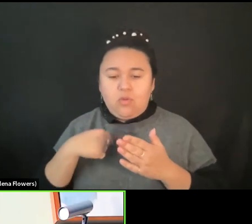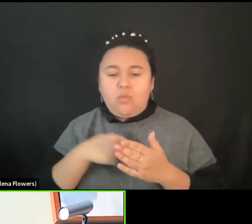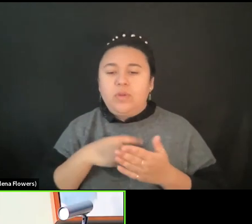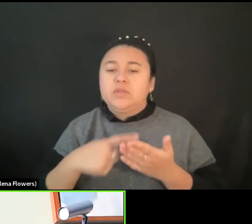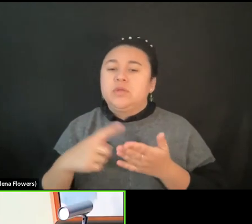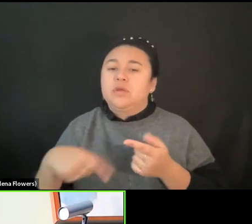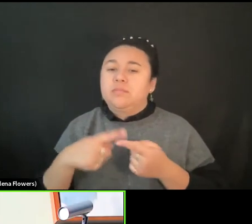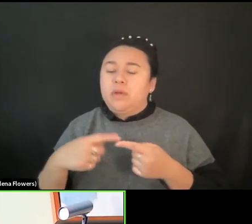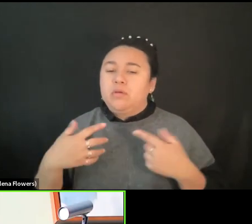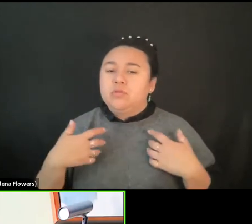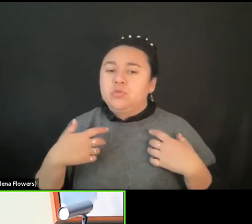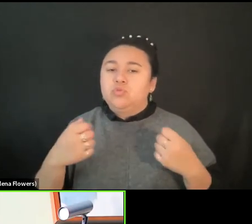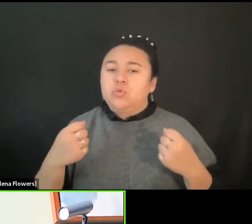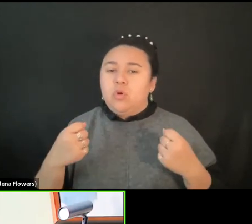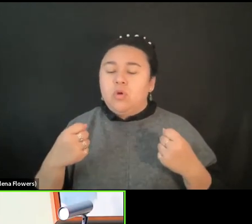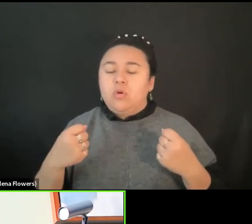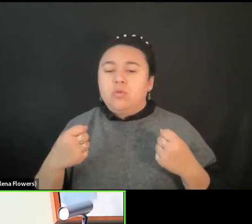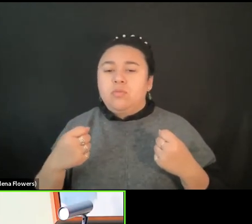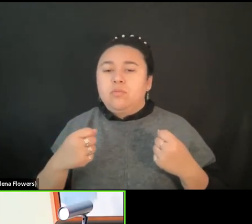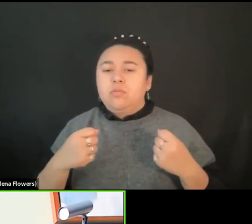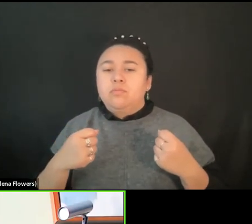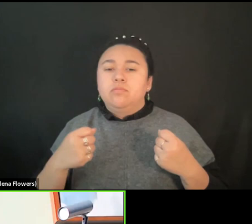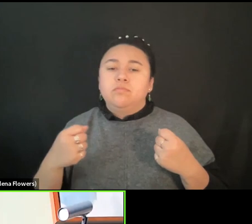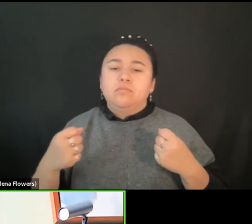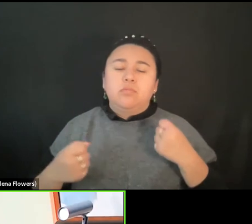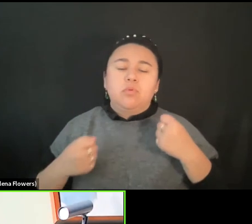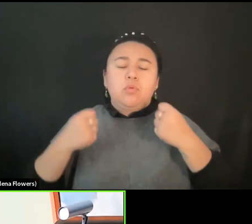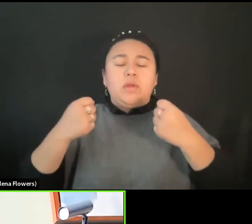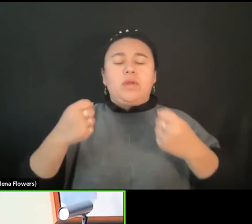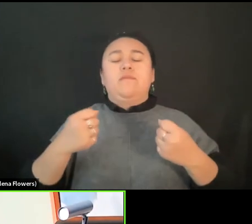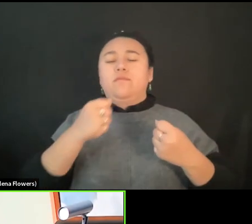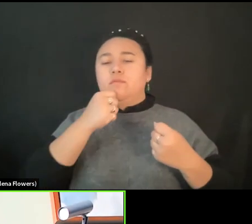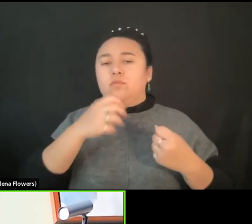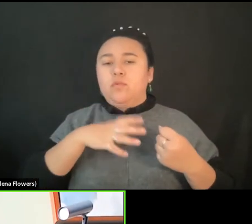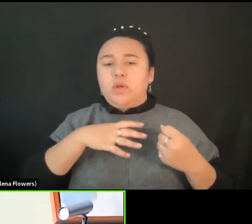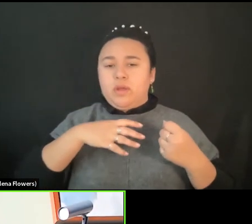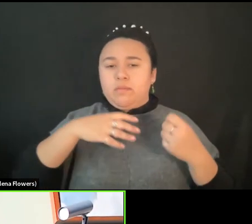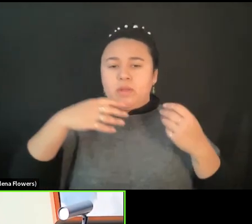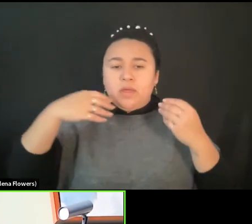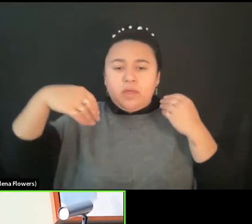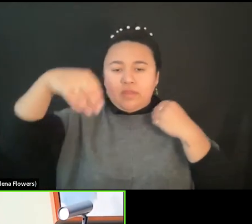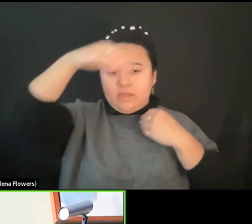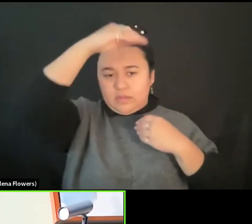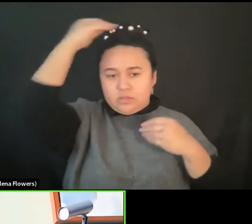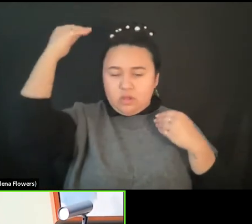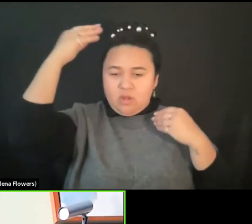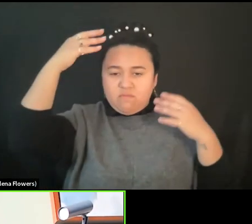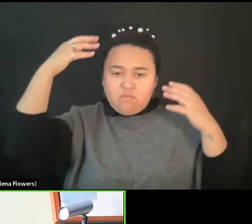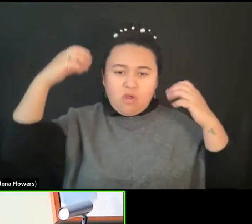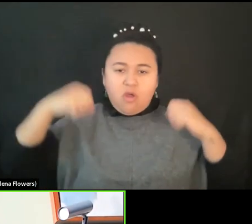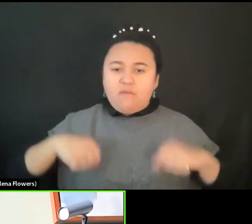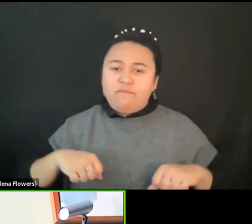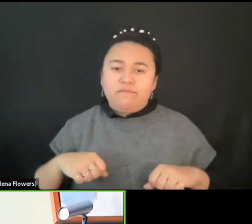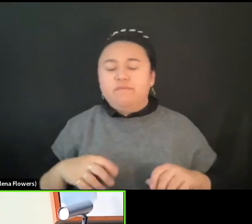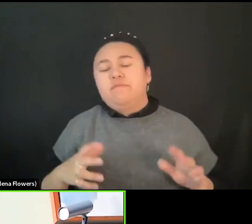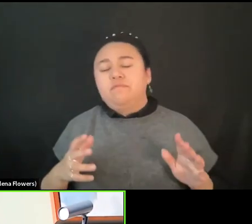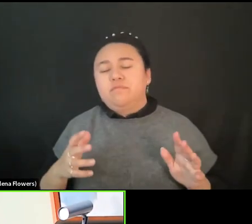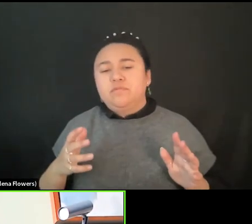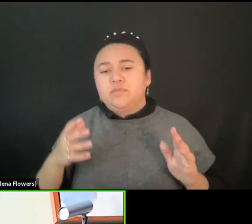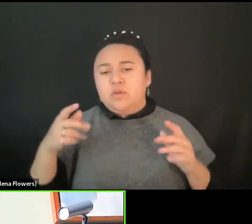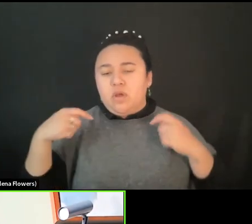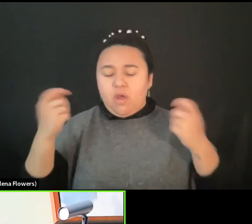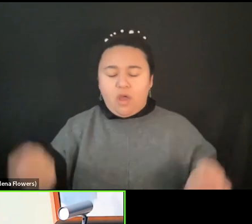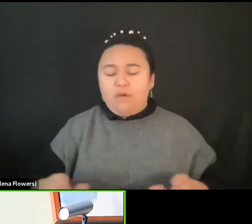women taking off their scarves. We have this festival called Iran